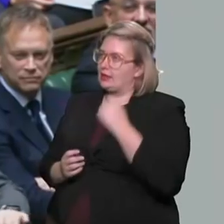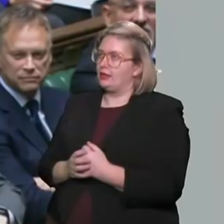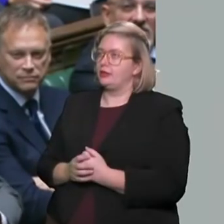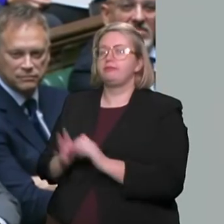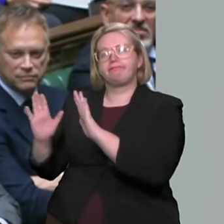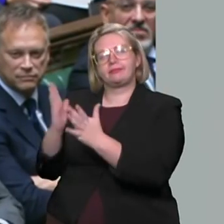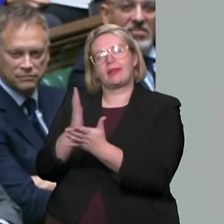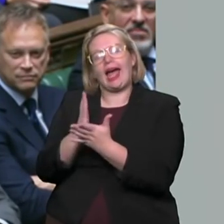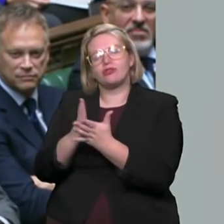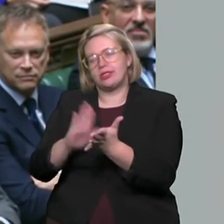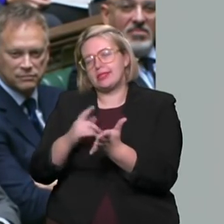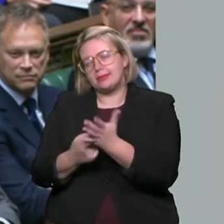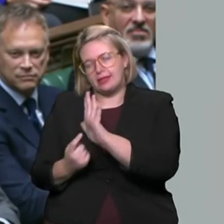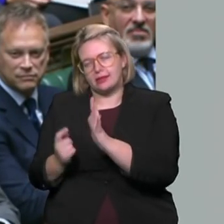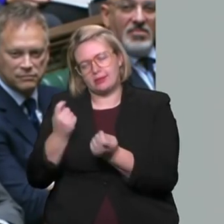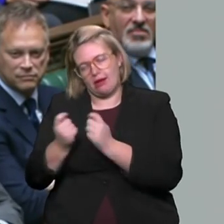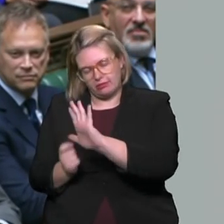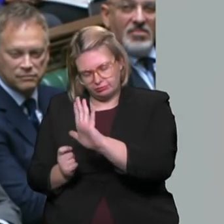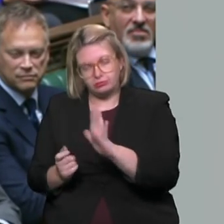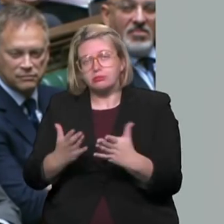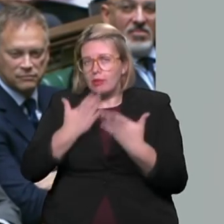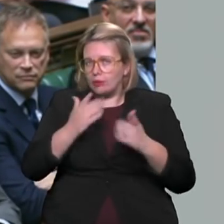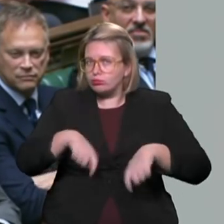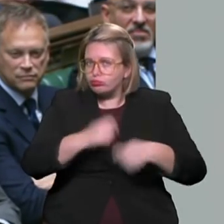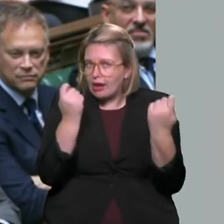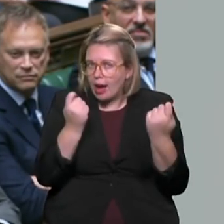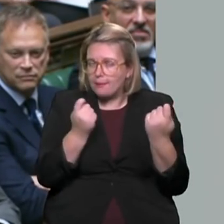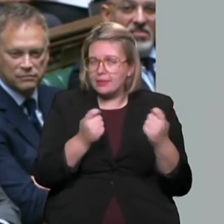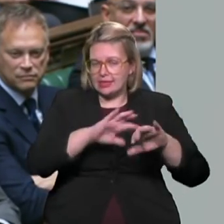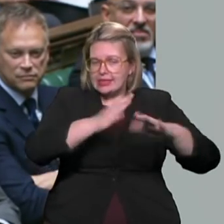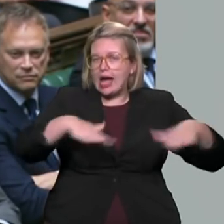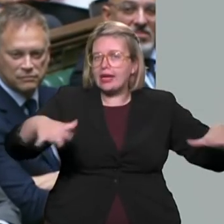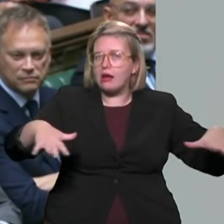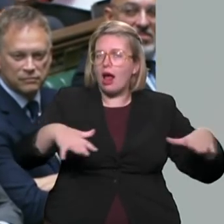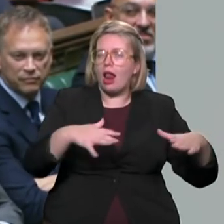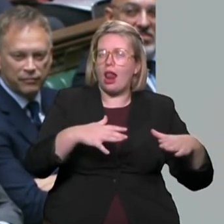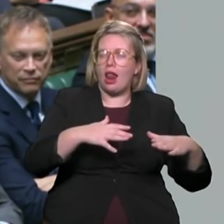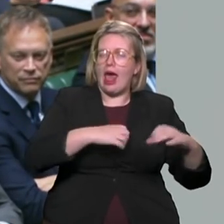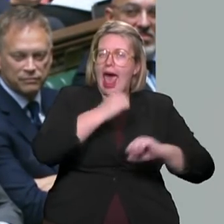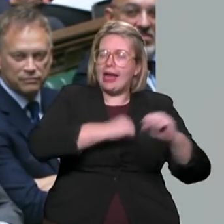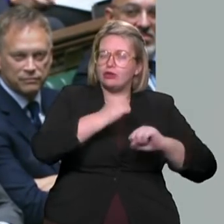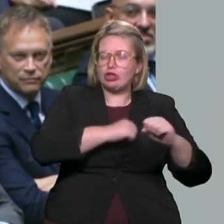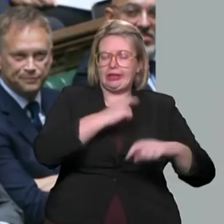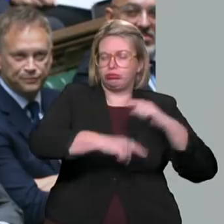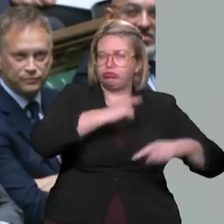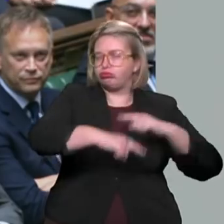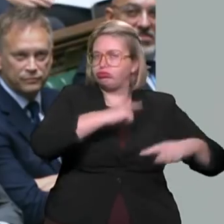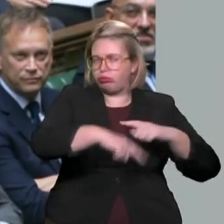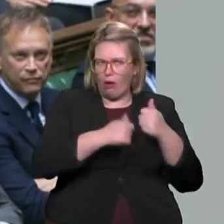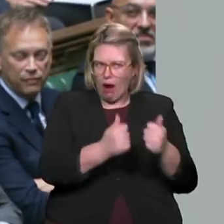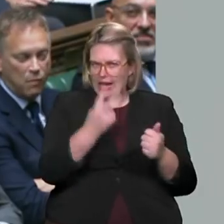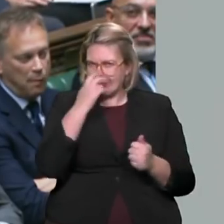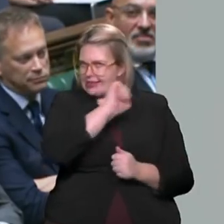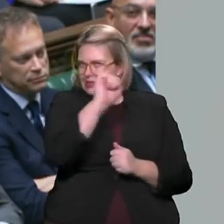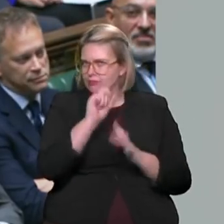the right hon. Gentleman on raising tidal energy. He is absolutely right. I have seen the amazing projects that are underway, and